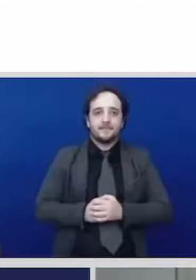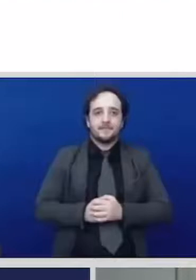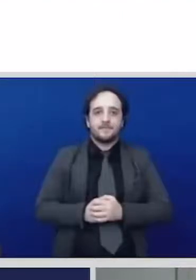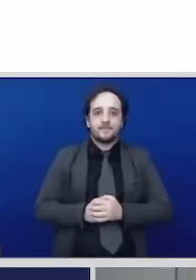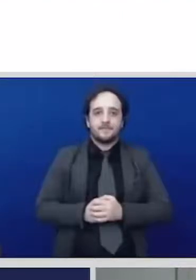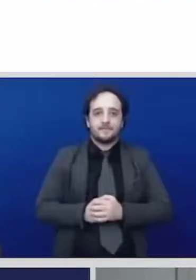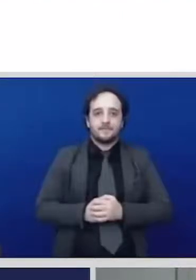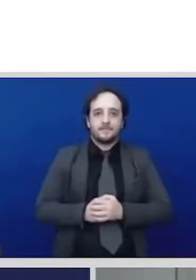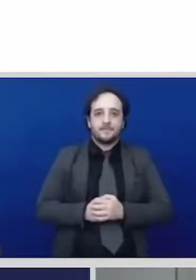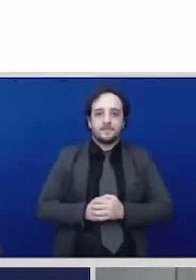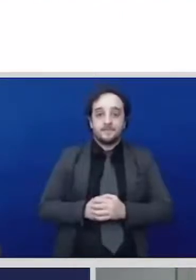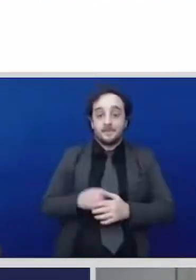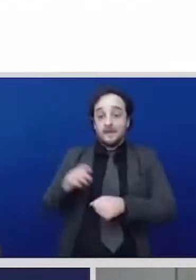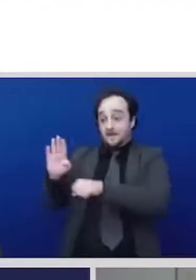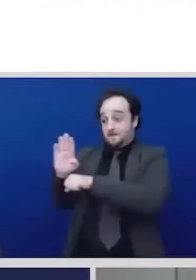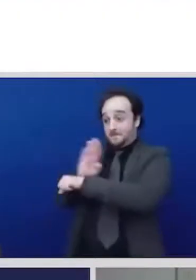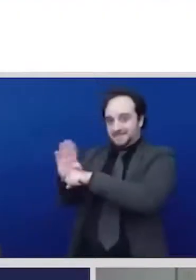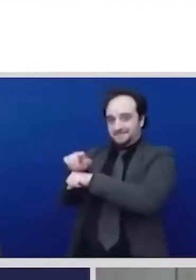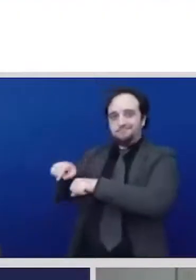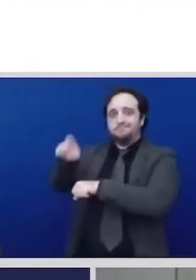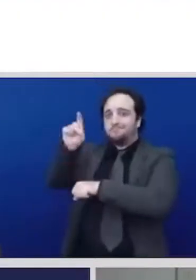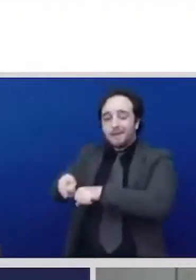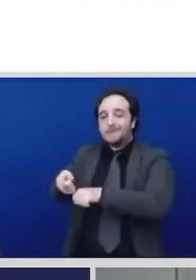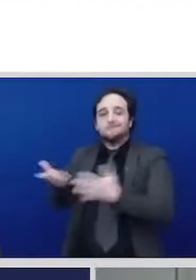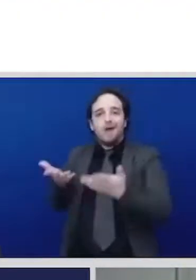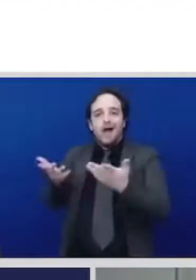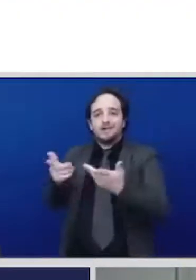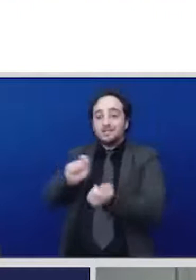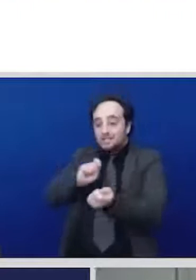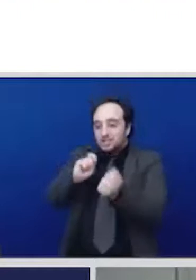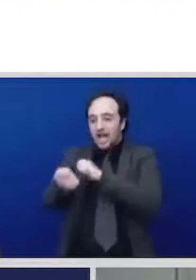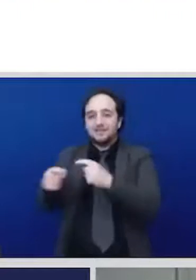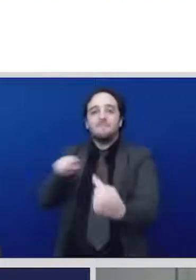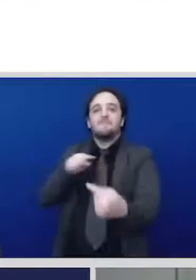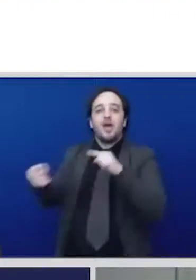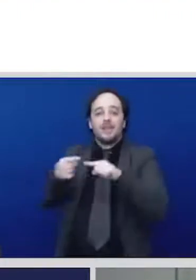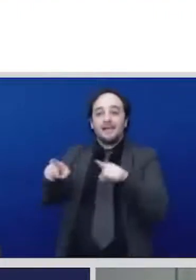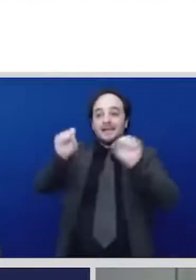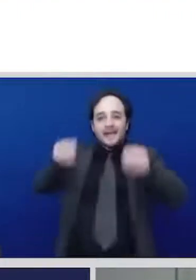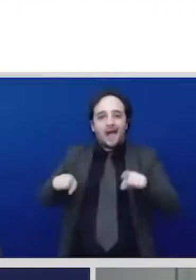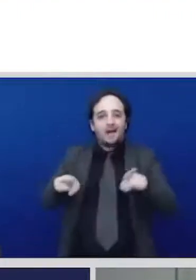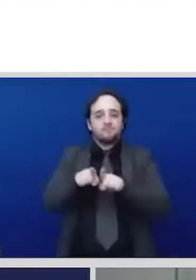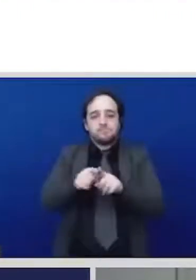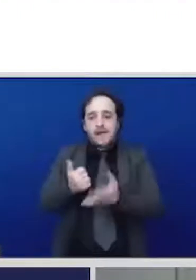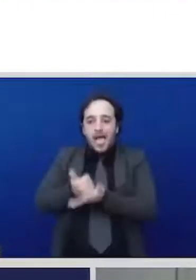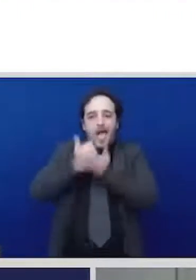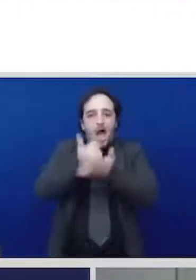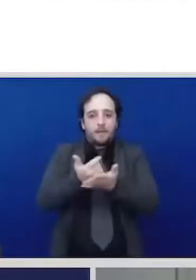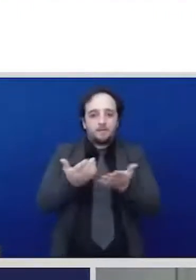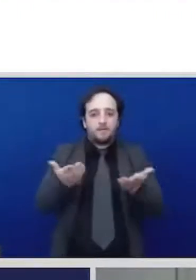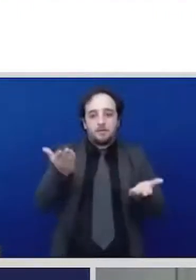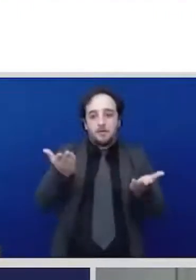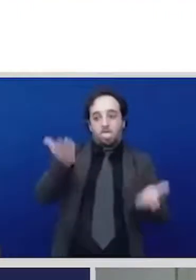which are common during pandemic times such as flexible working hours are now becoming the standard for indonesian SOE HR